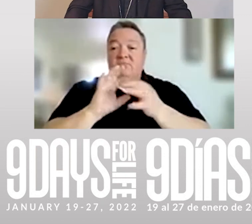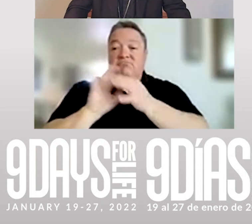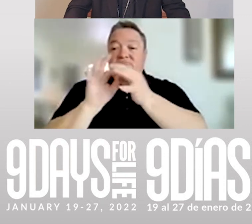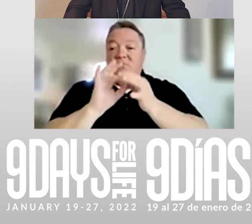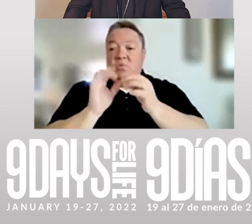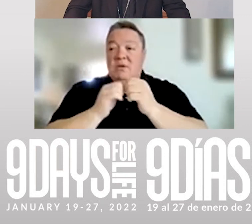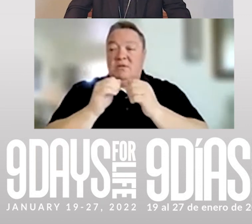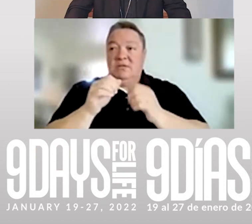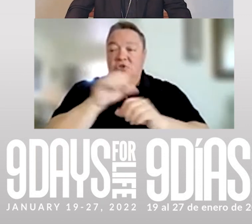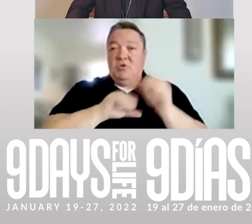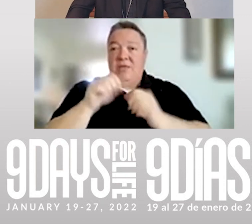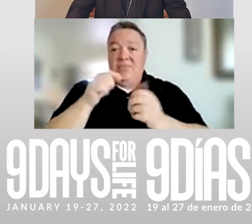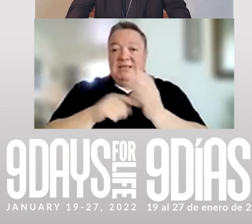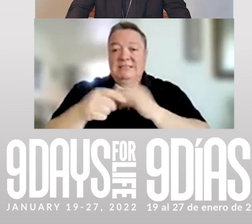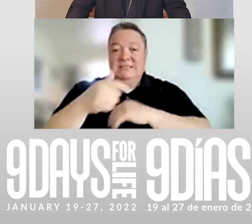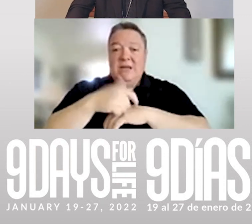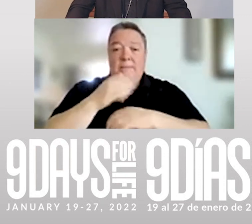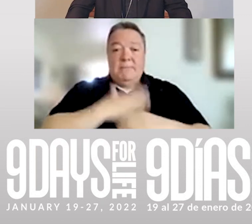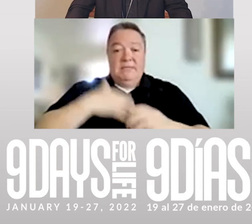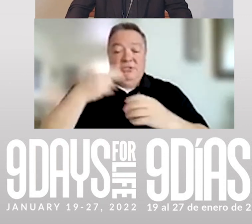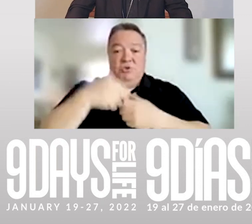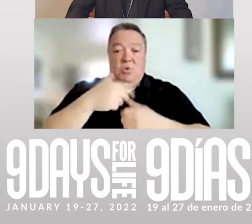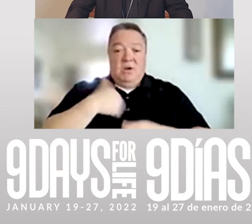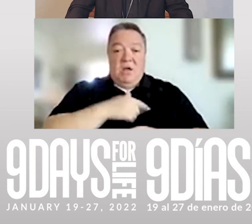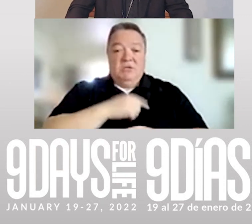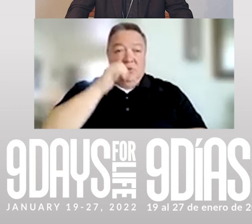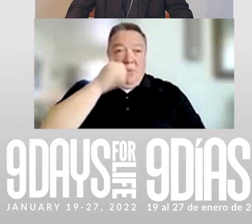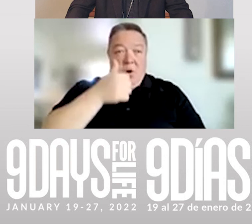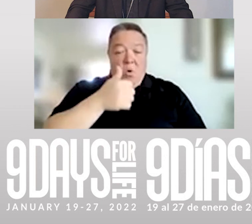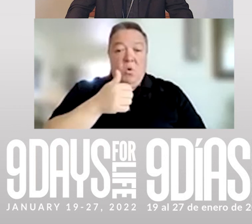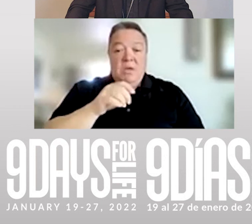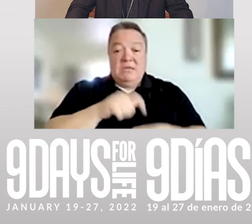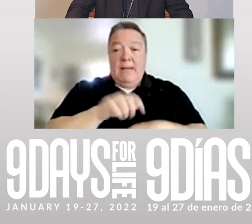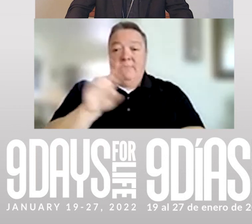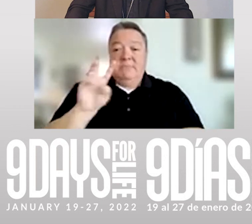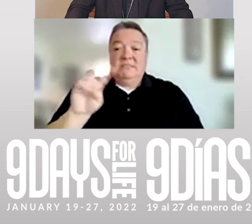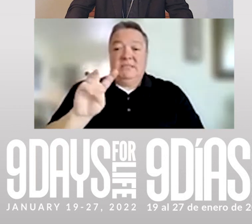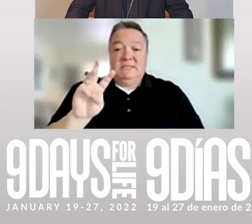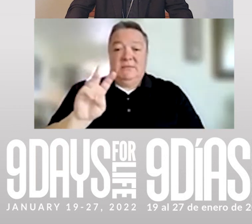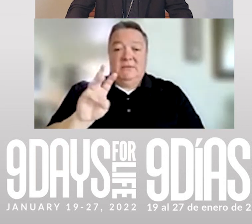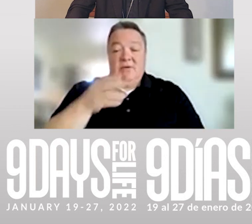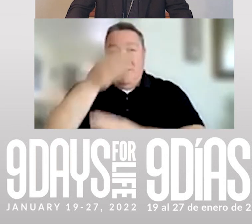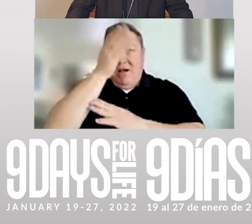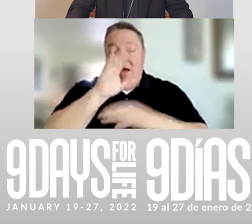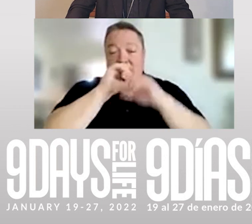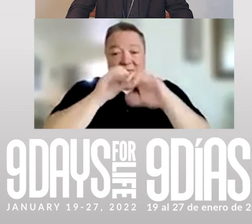time. Please join our Novena prayer tomorrow at 6 p.m. God bless you.